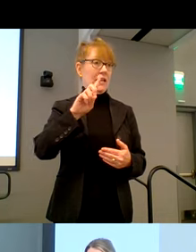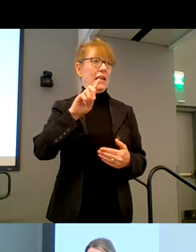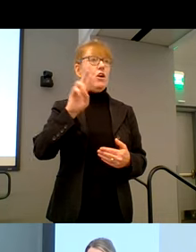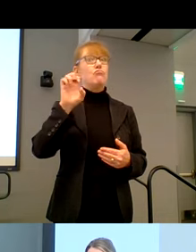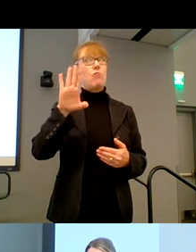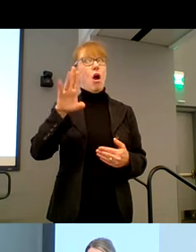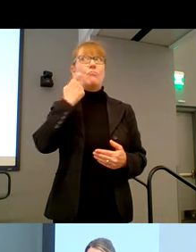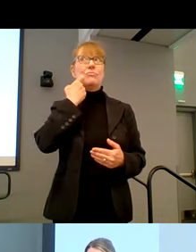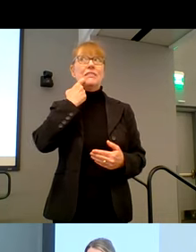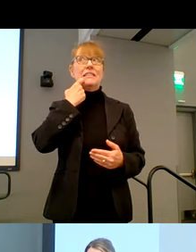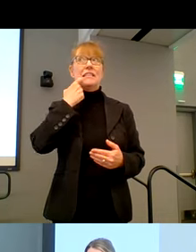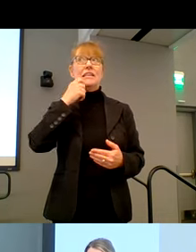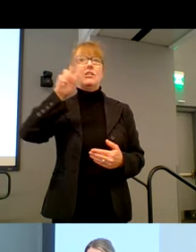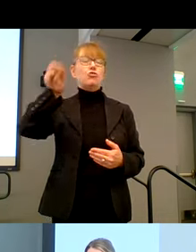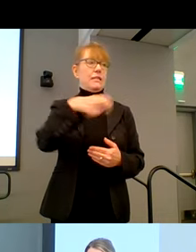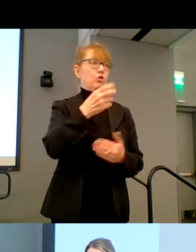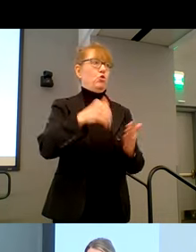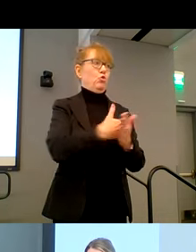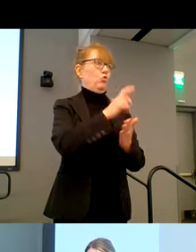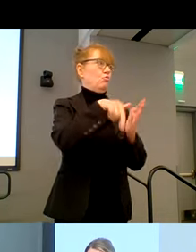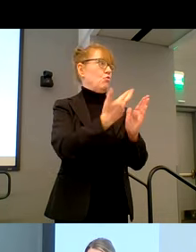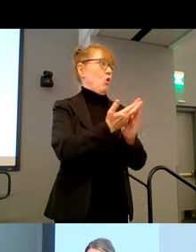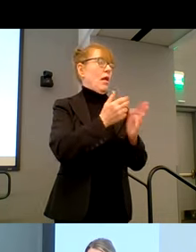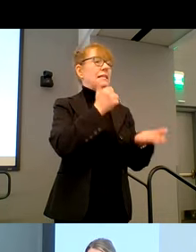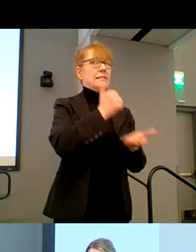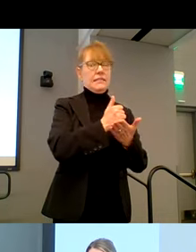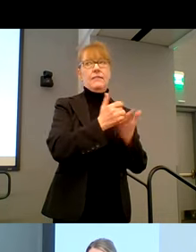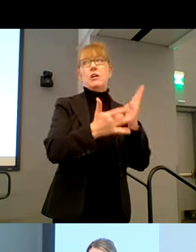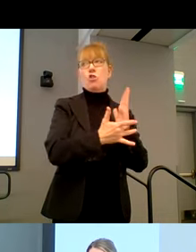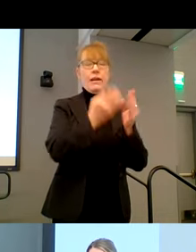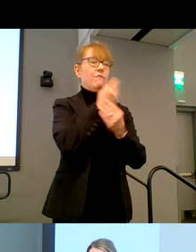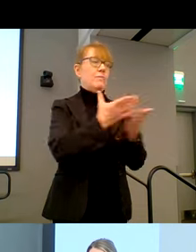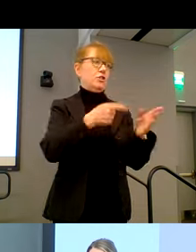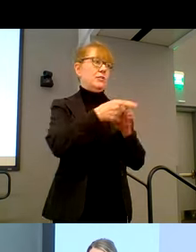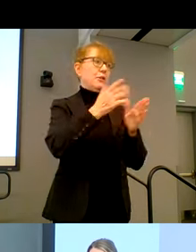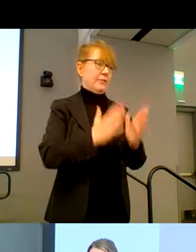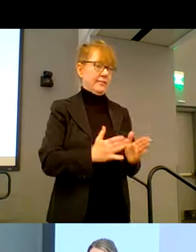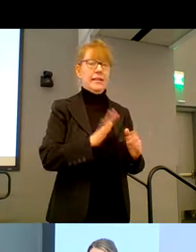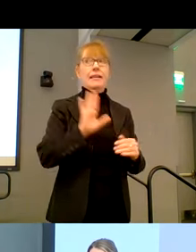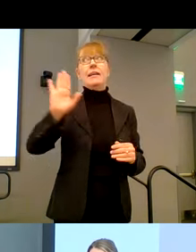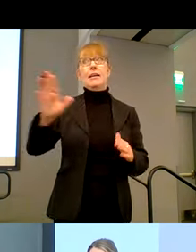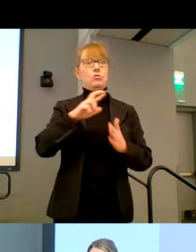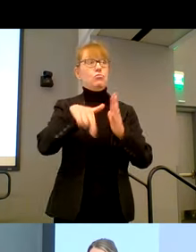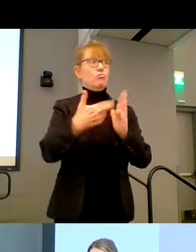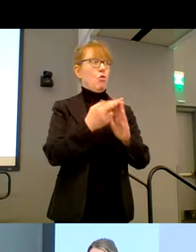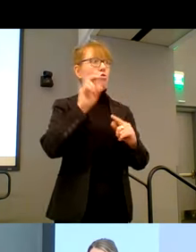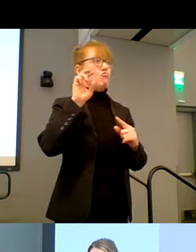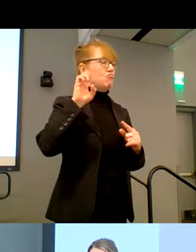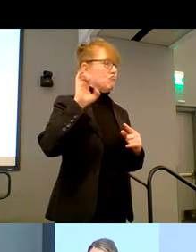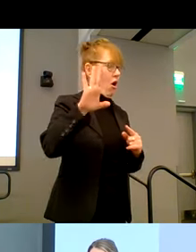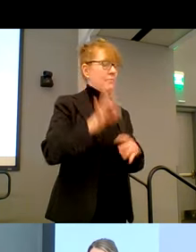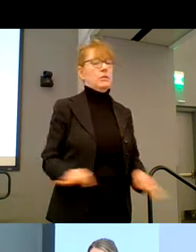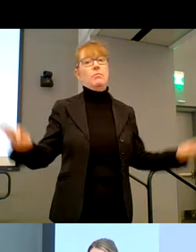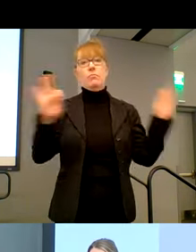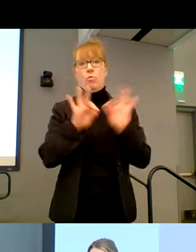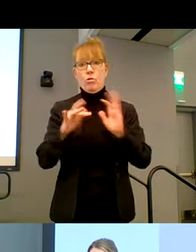new role as assistive technology information specialist. Uh, in this role, Rob serves as a critical resource to